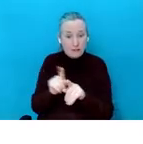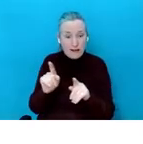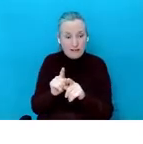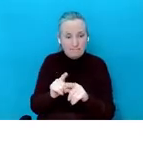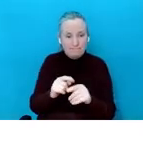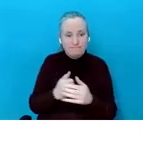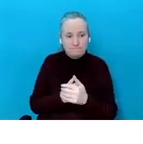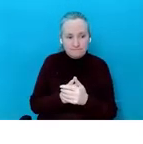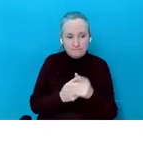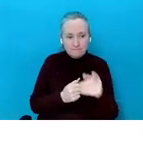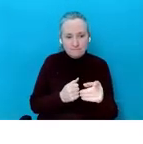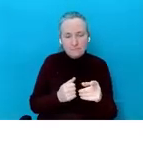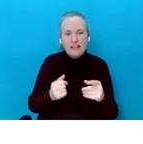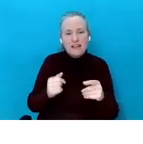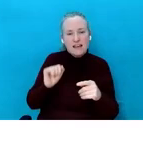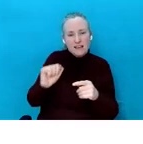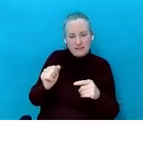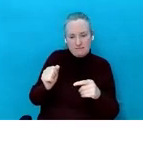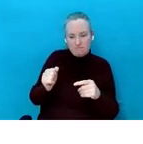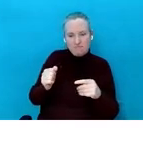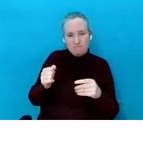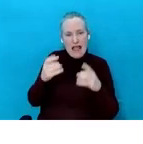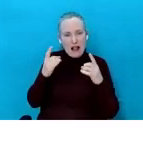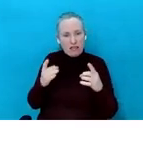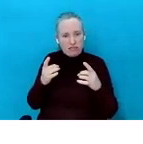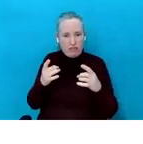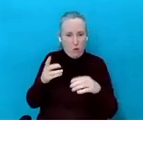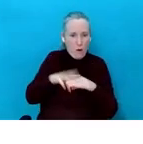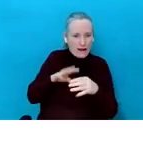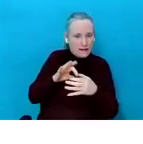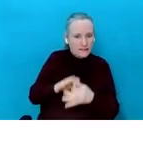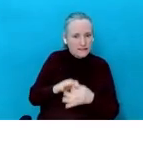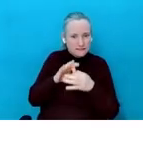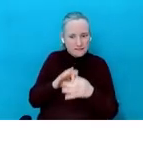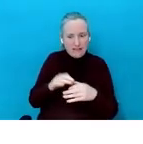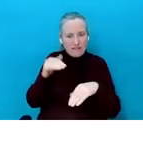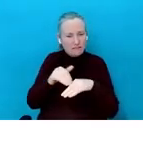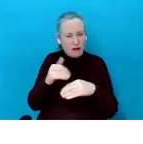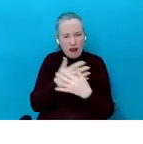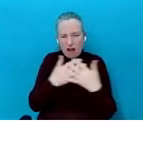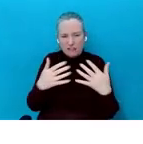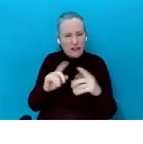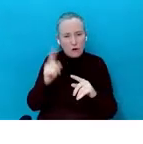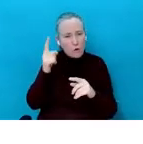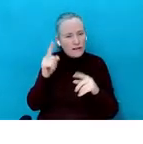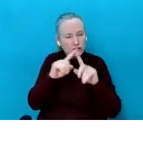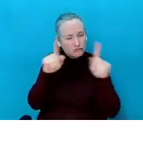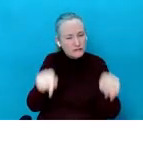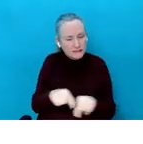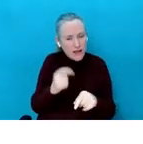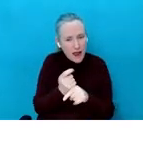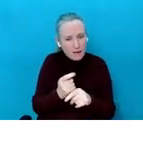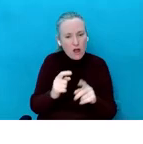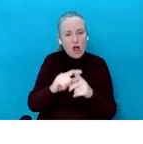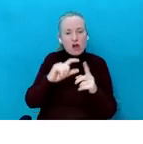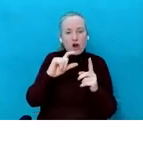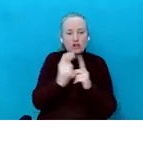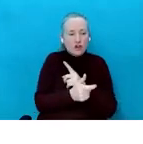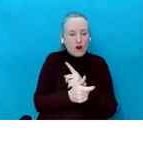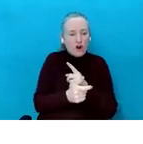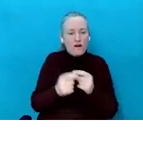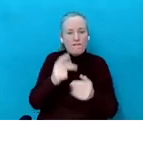beyond their screen time. And culture, values, family values, self-esteem,